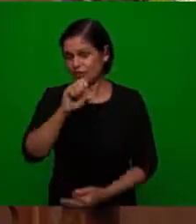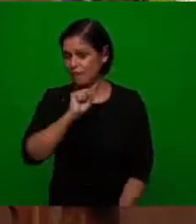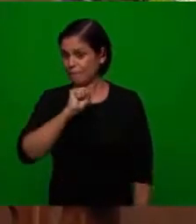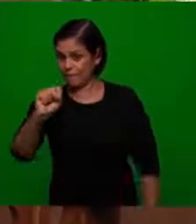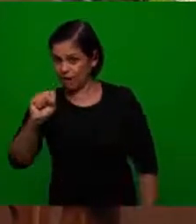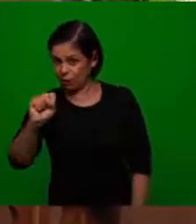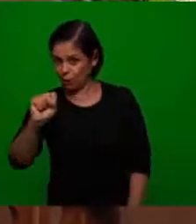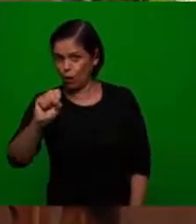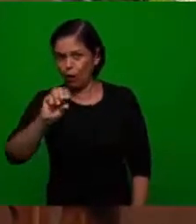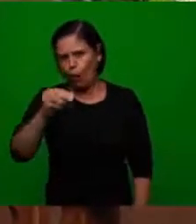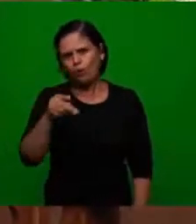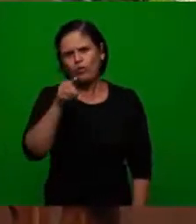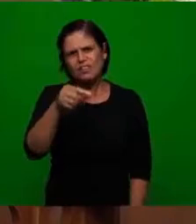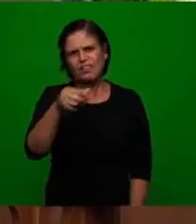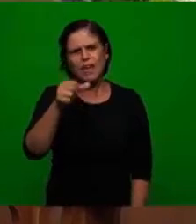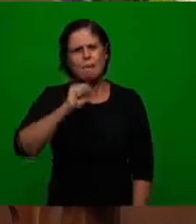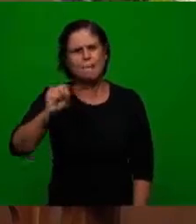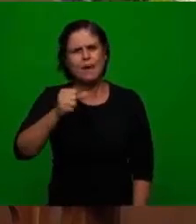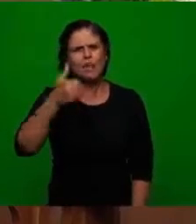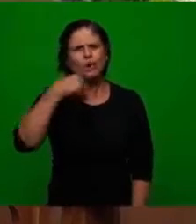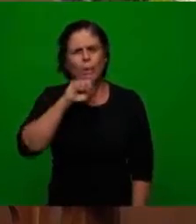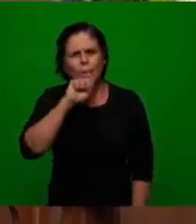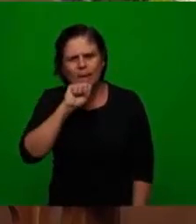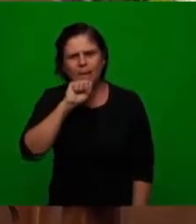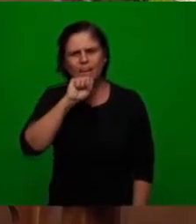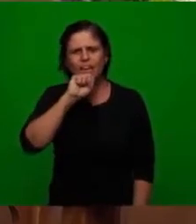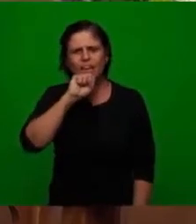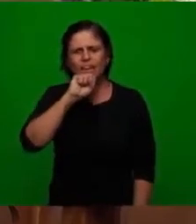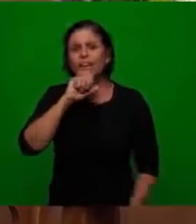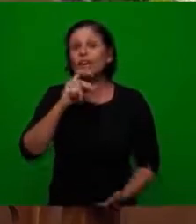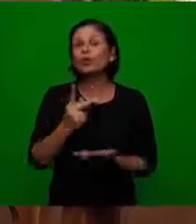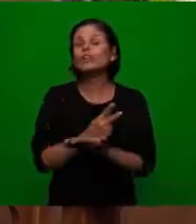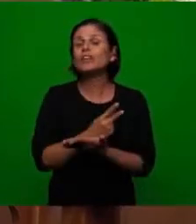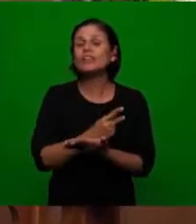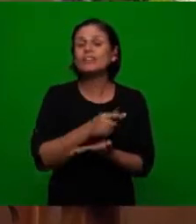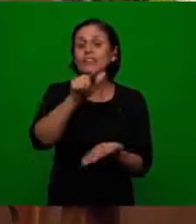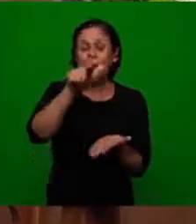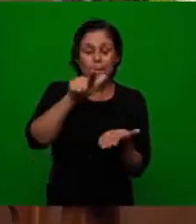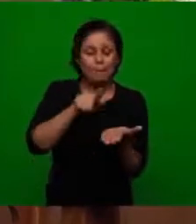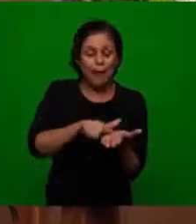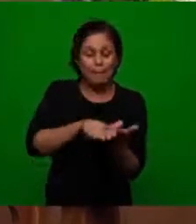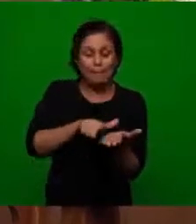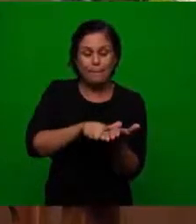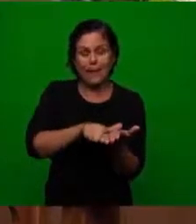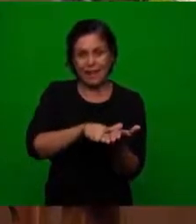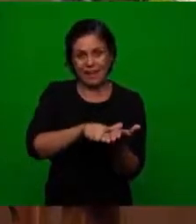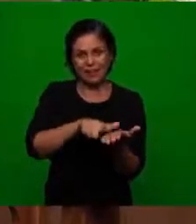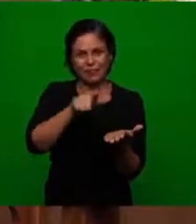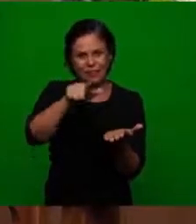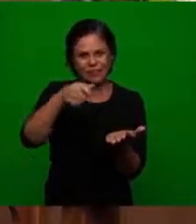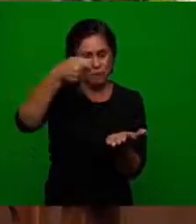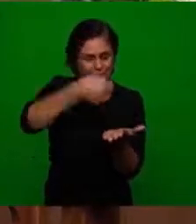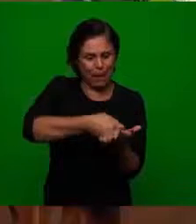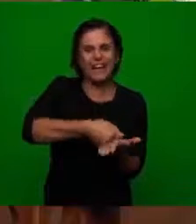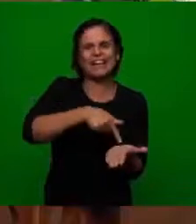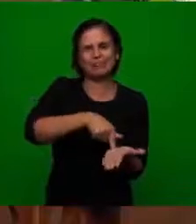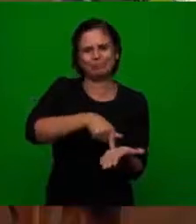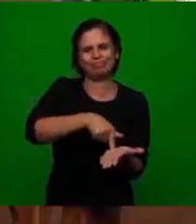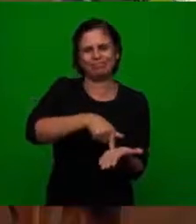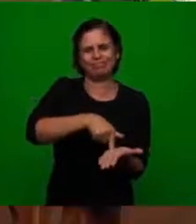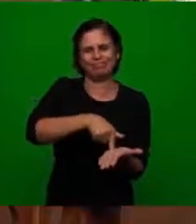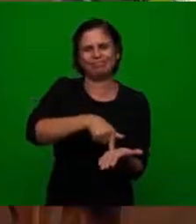your father or killed your mother or killed your brother so you had a